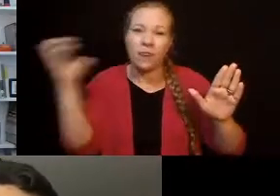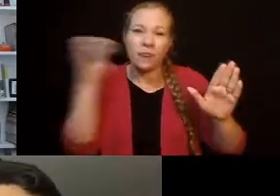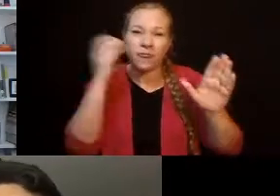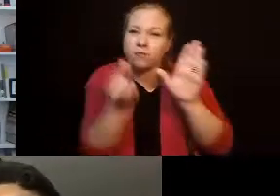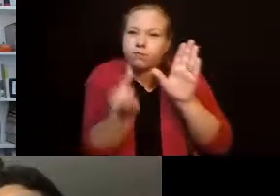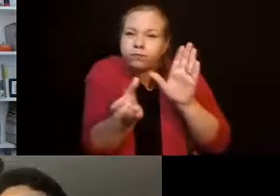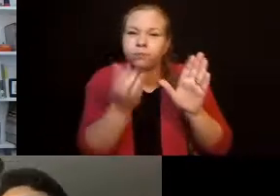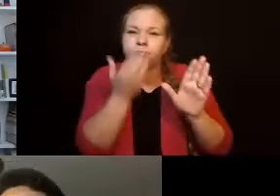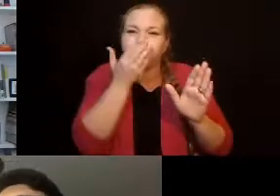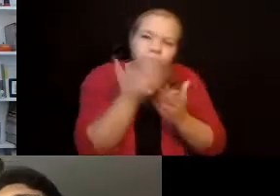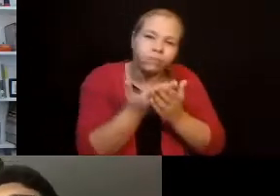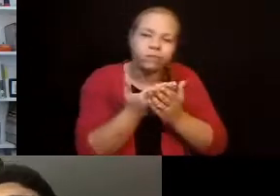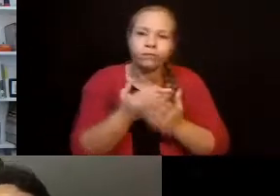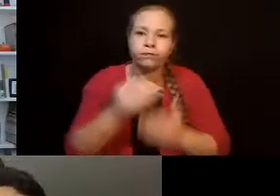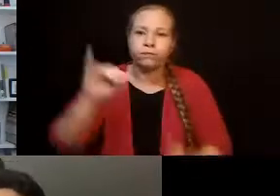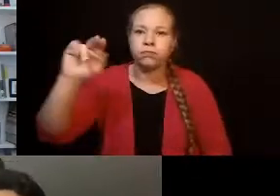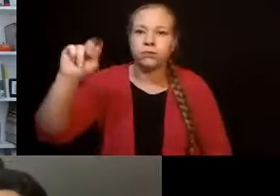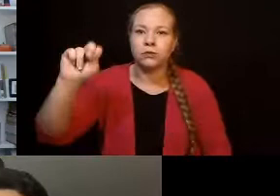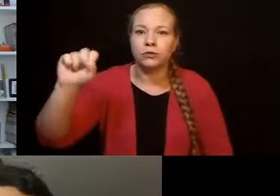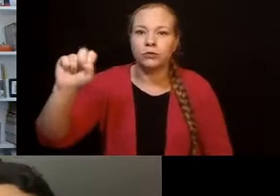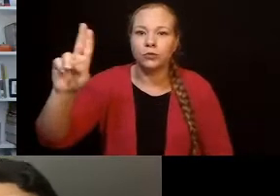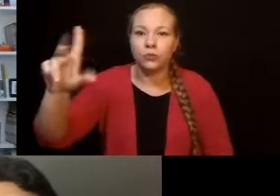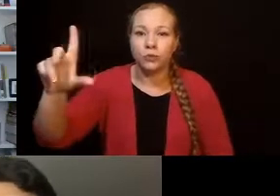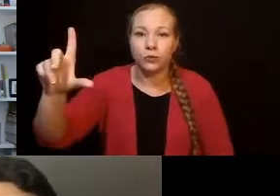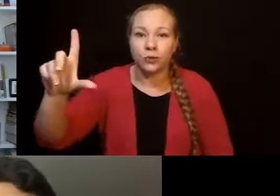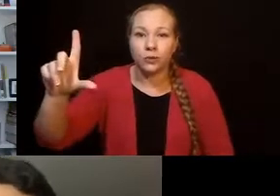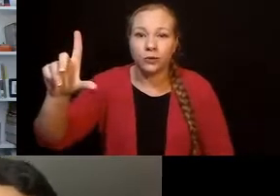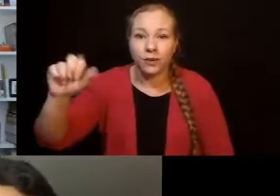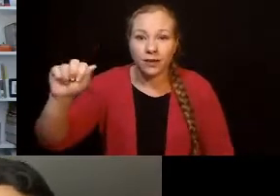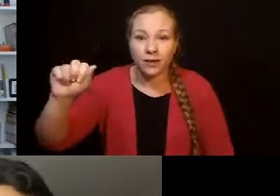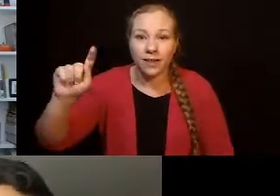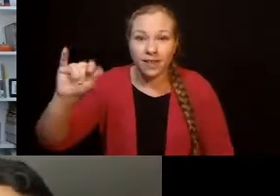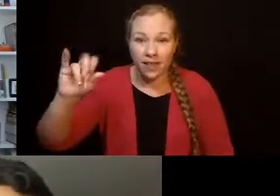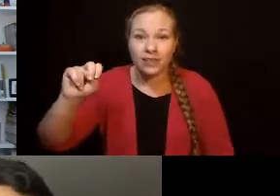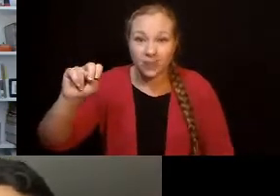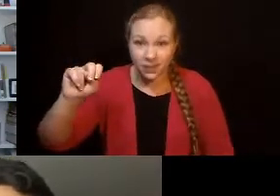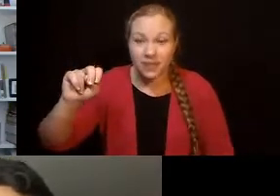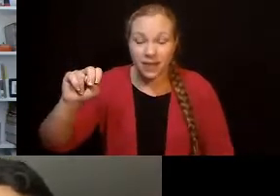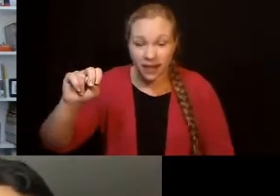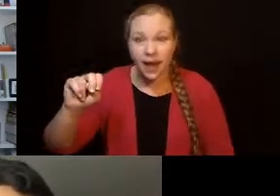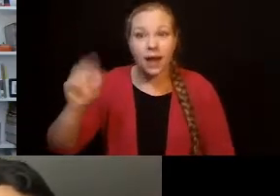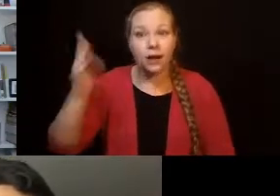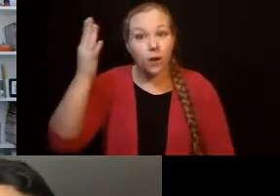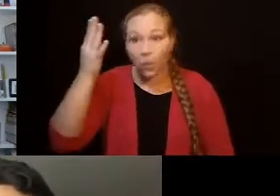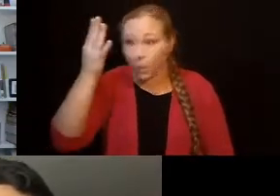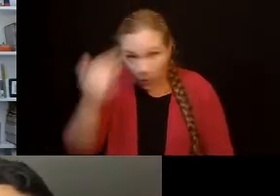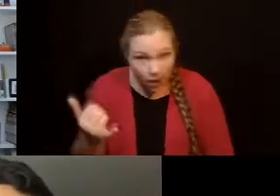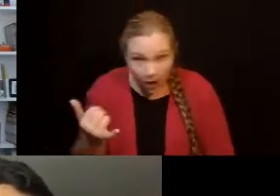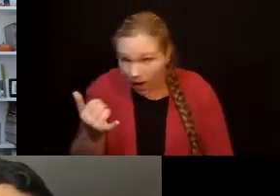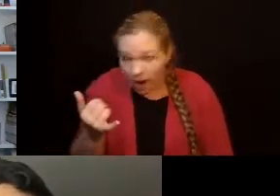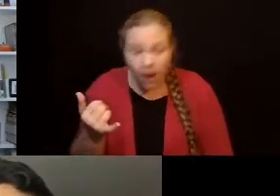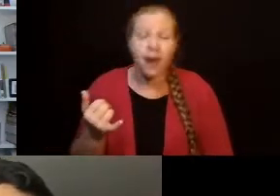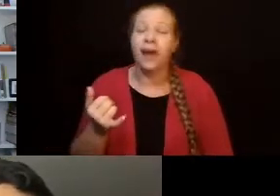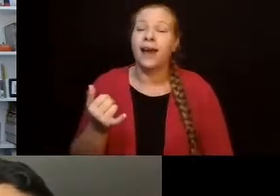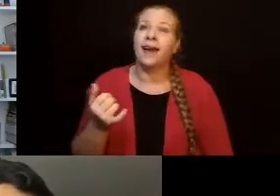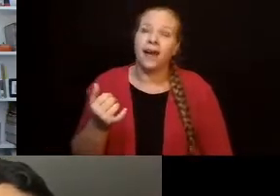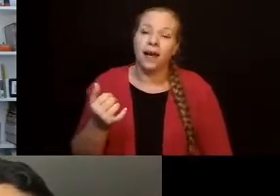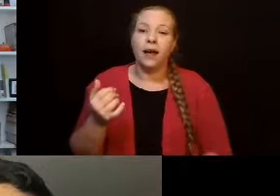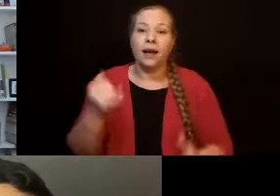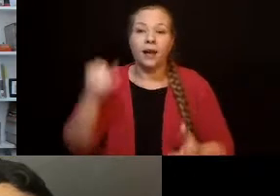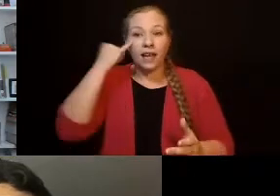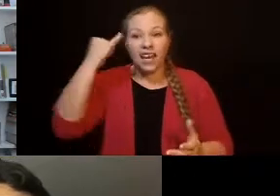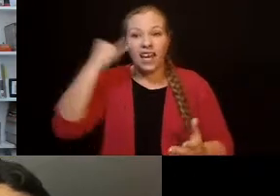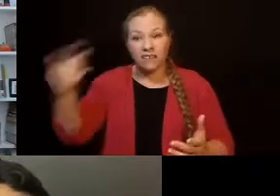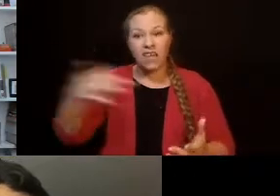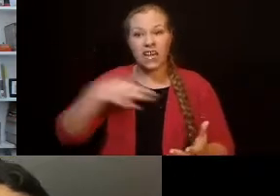um, to insulate that better so that it didn't disrupt the neighbors when